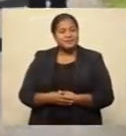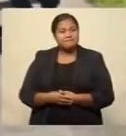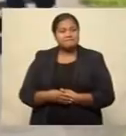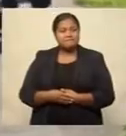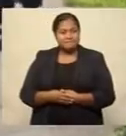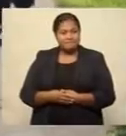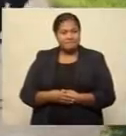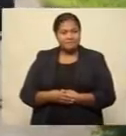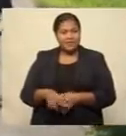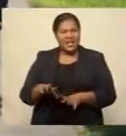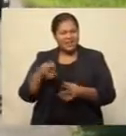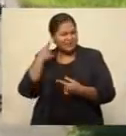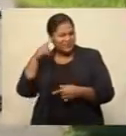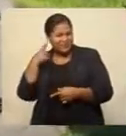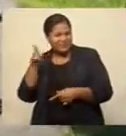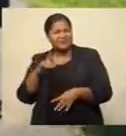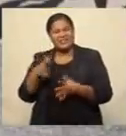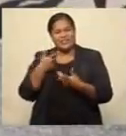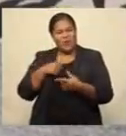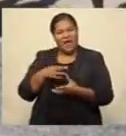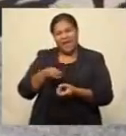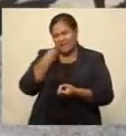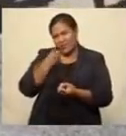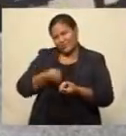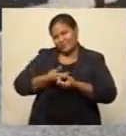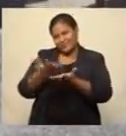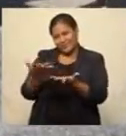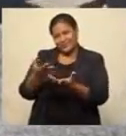And breaches delay food ration distribution.